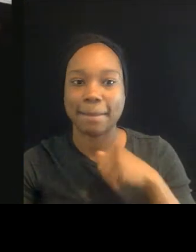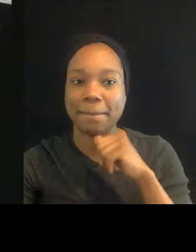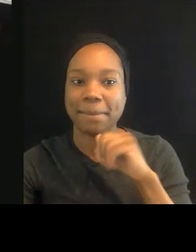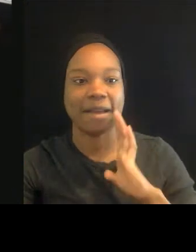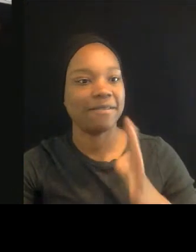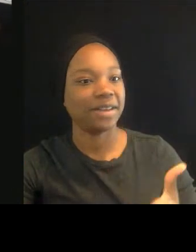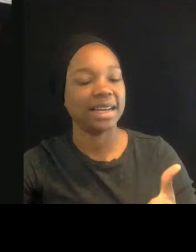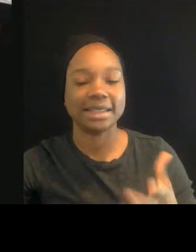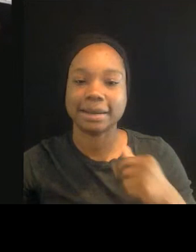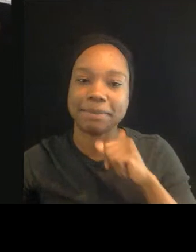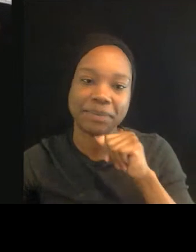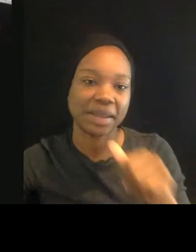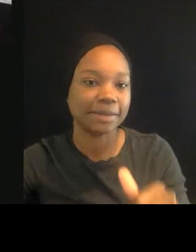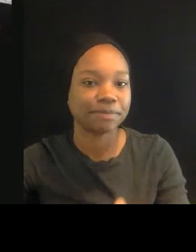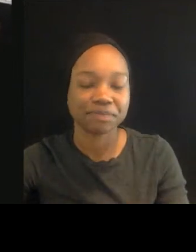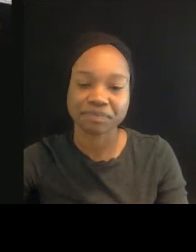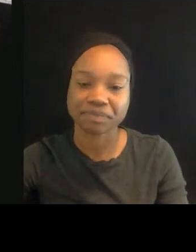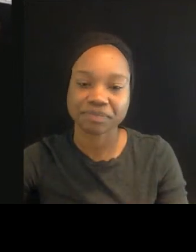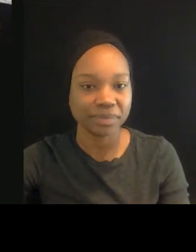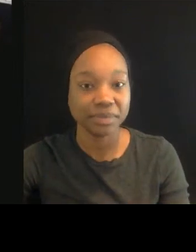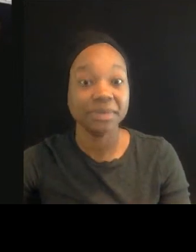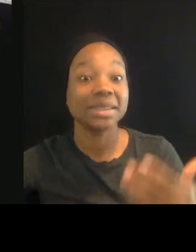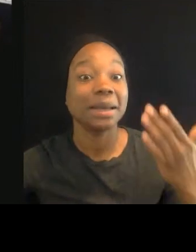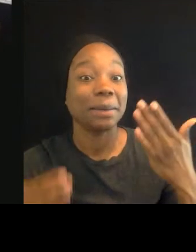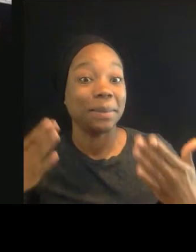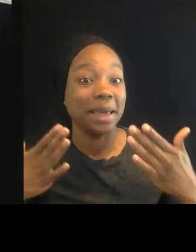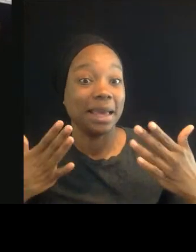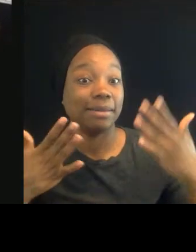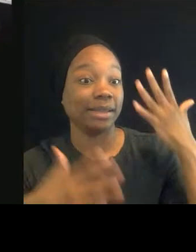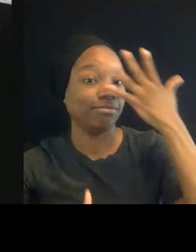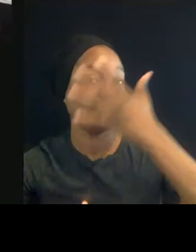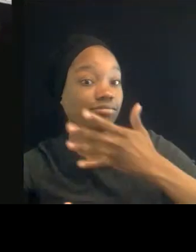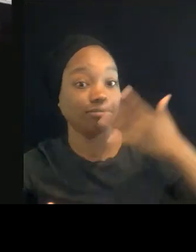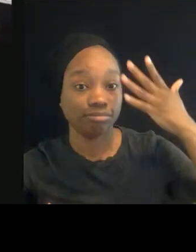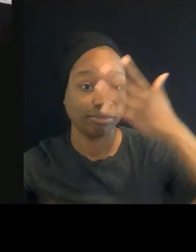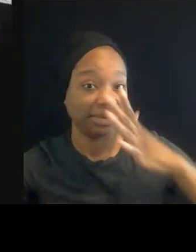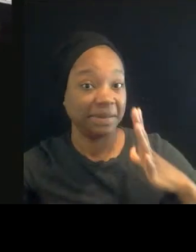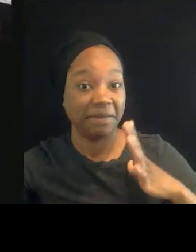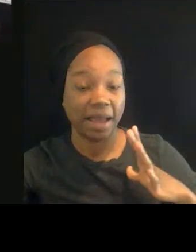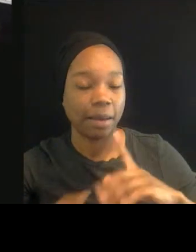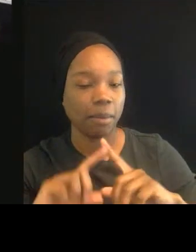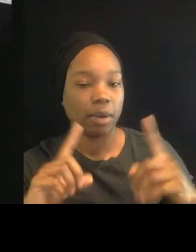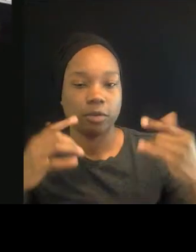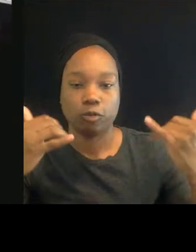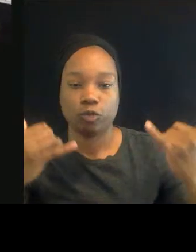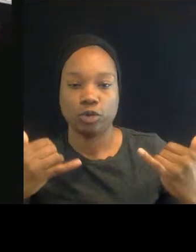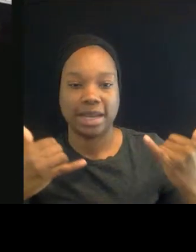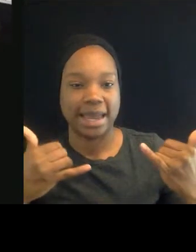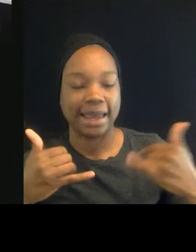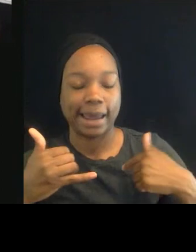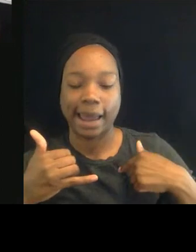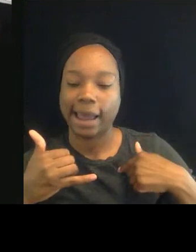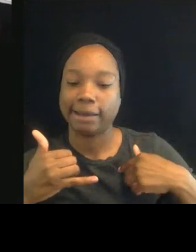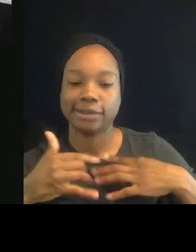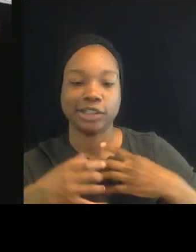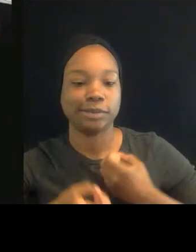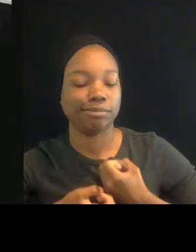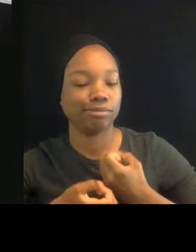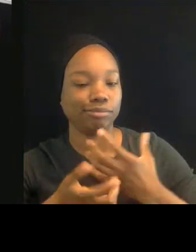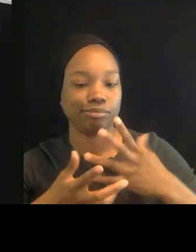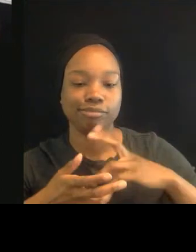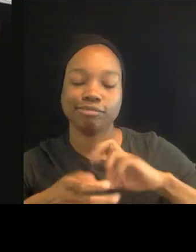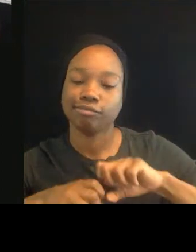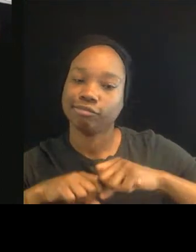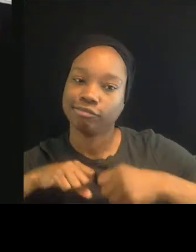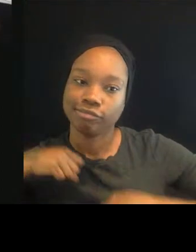I may be fine this overly, but today I'm not fine. And so I don't know, Michael, if there was a